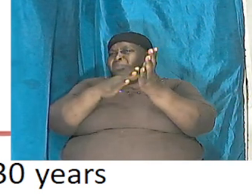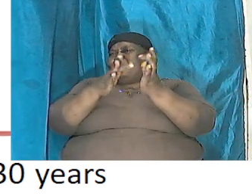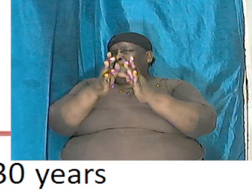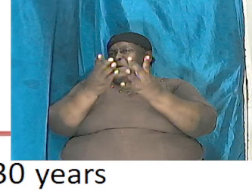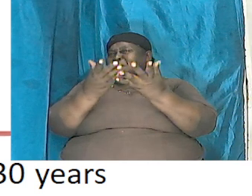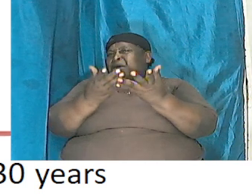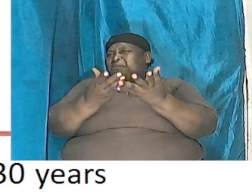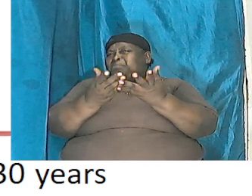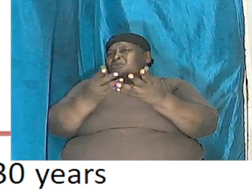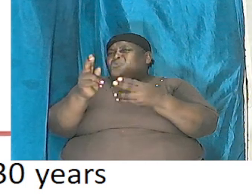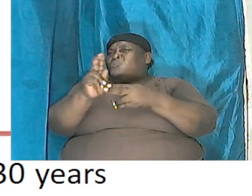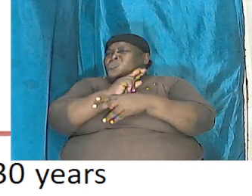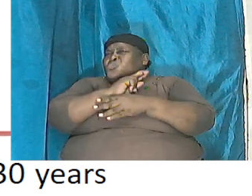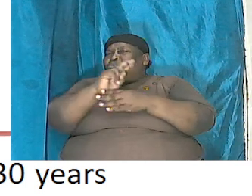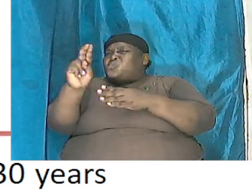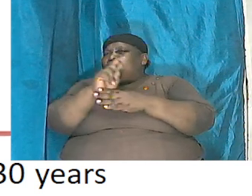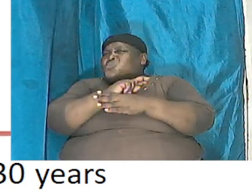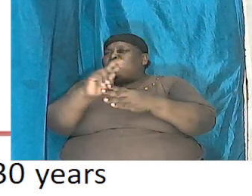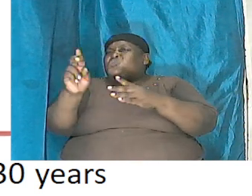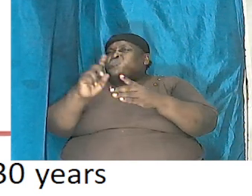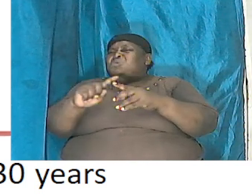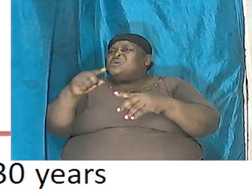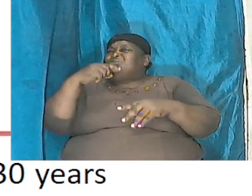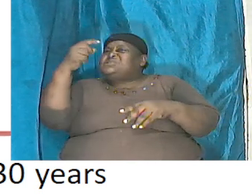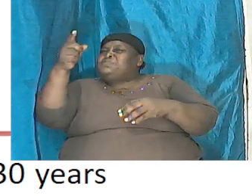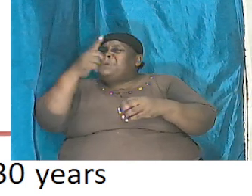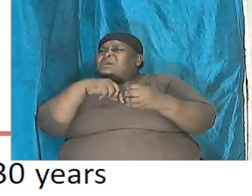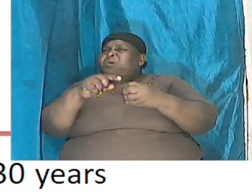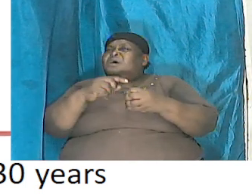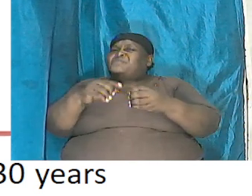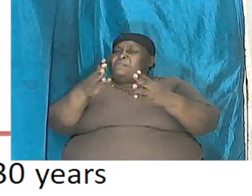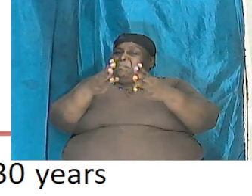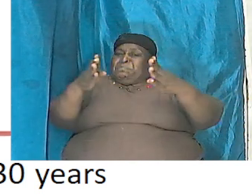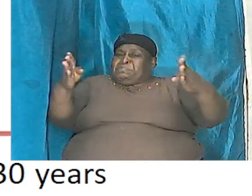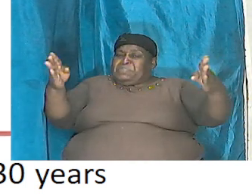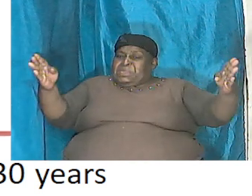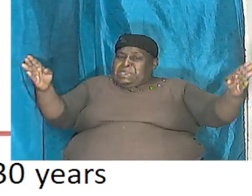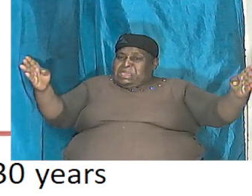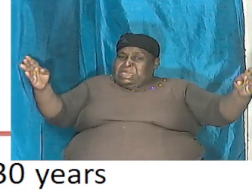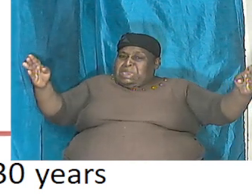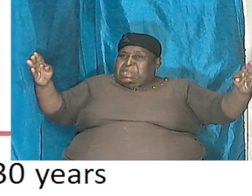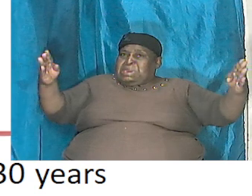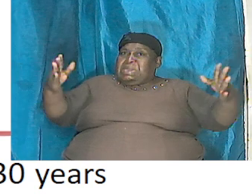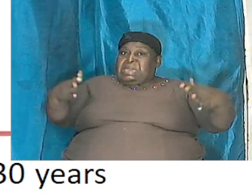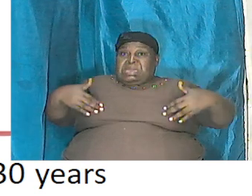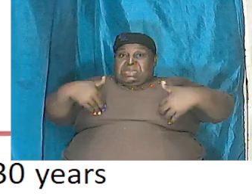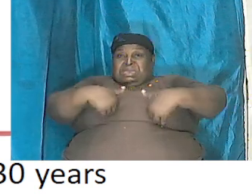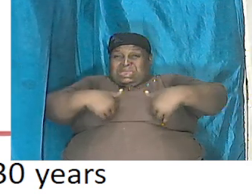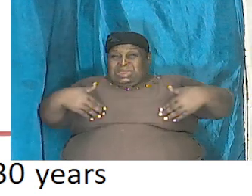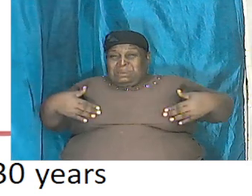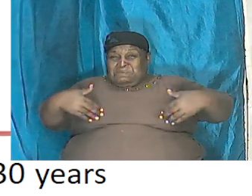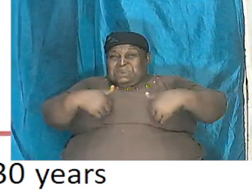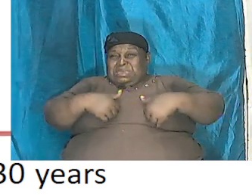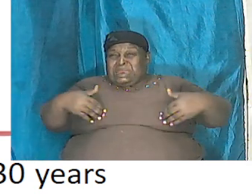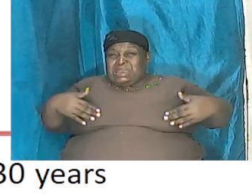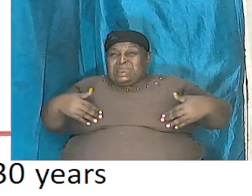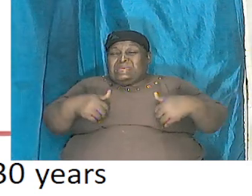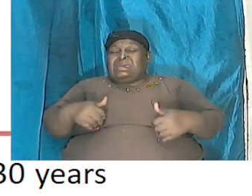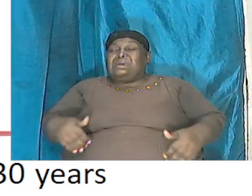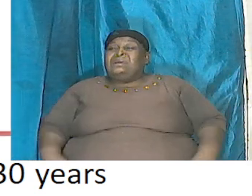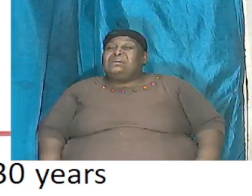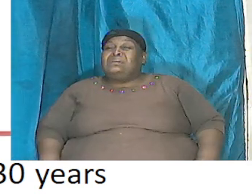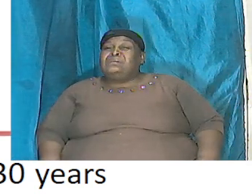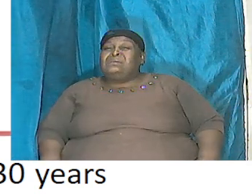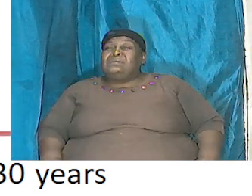Bible used to describe any of these kind of large beasts these